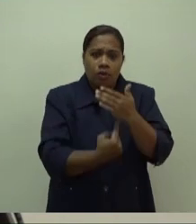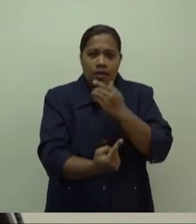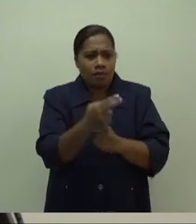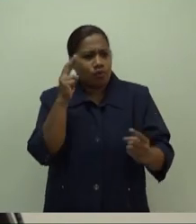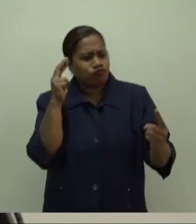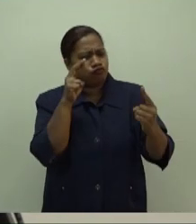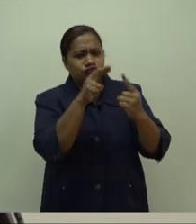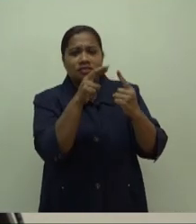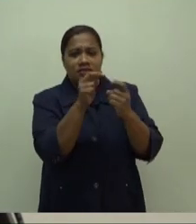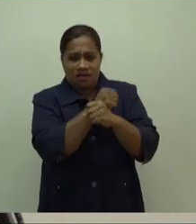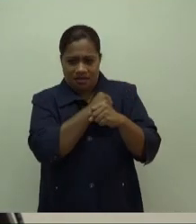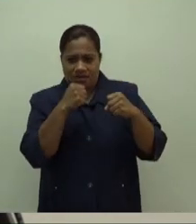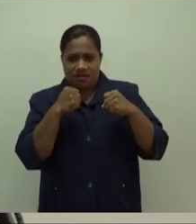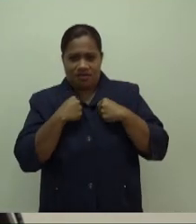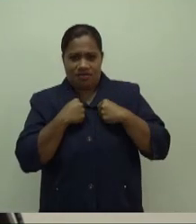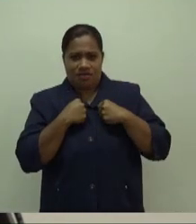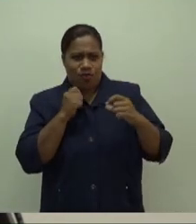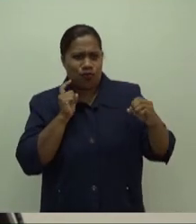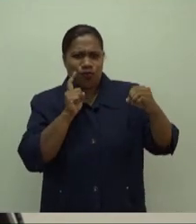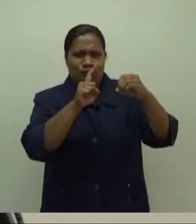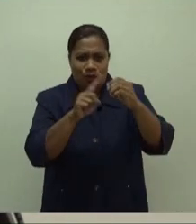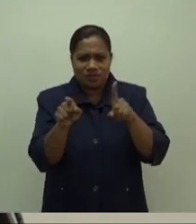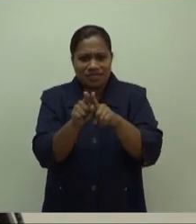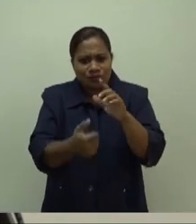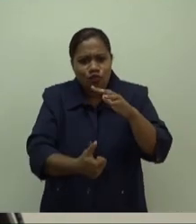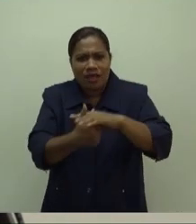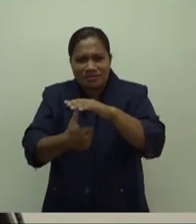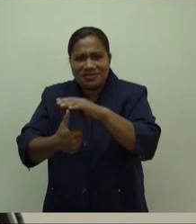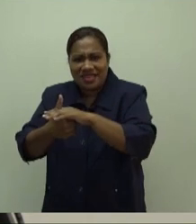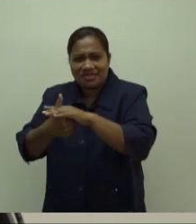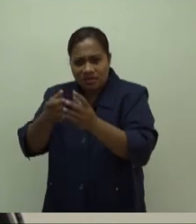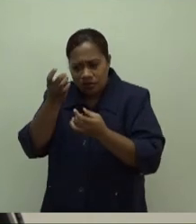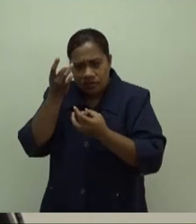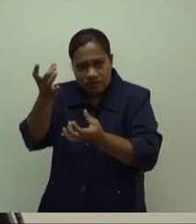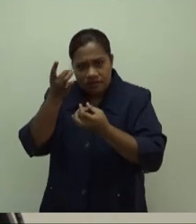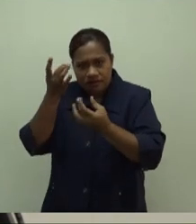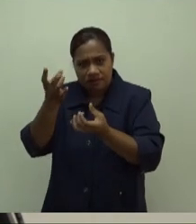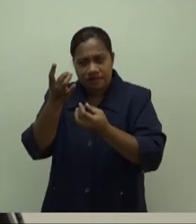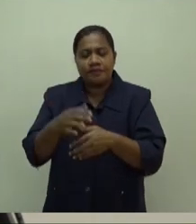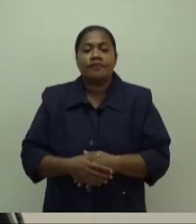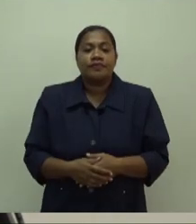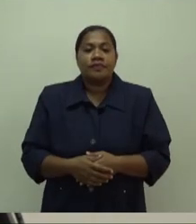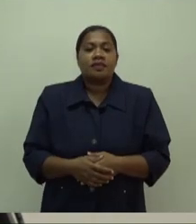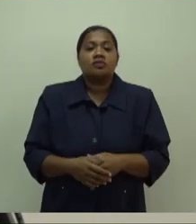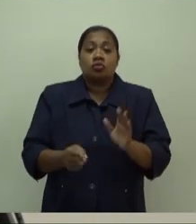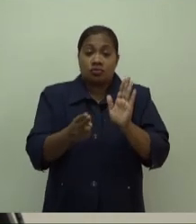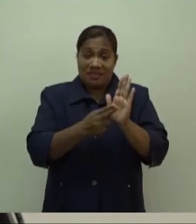The pandemic has actually created an opportunity to identify and treat NCDs with greater accuracy.